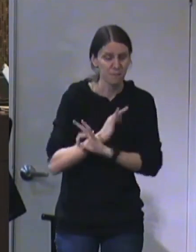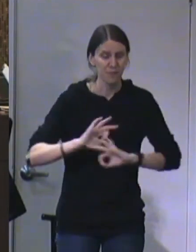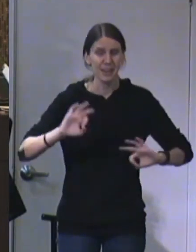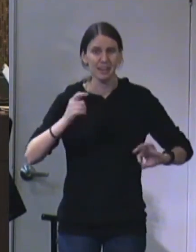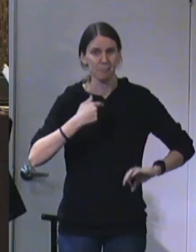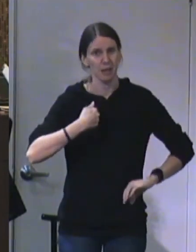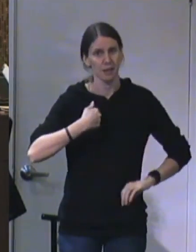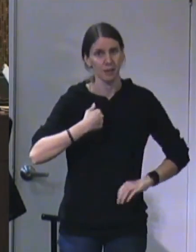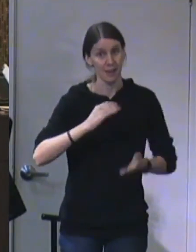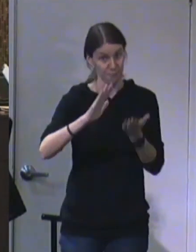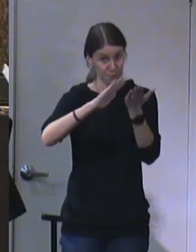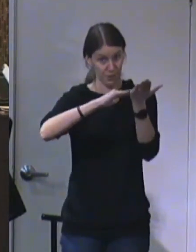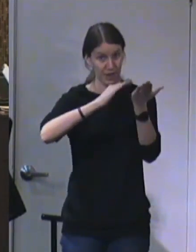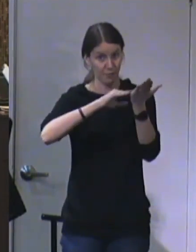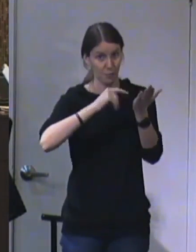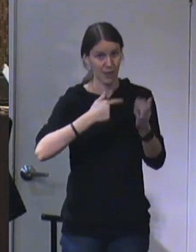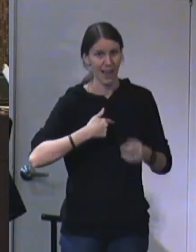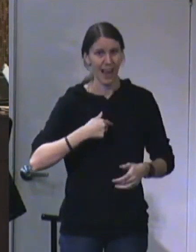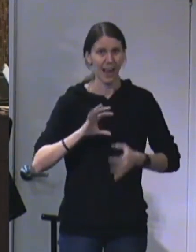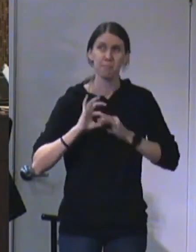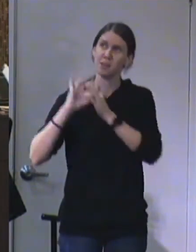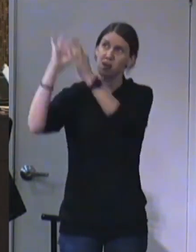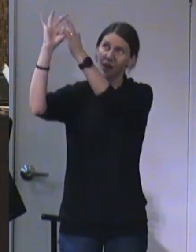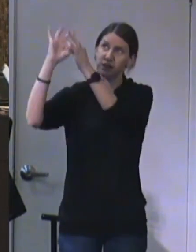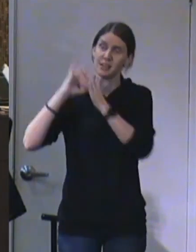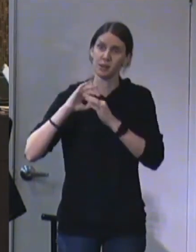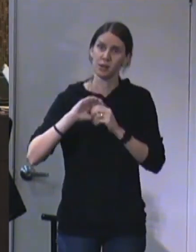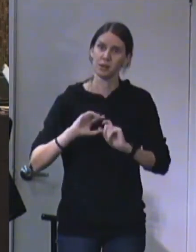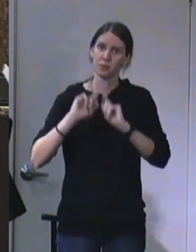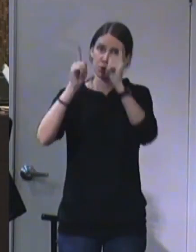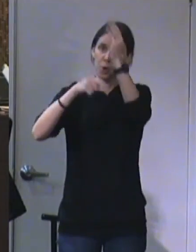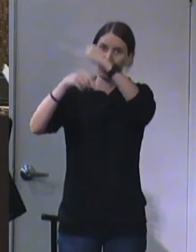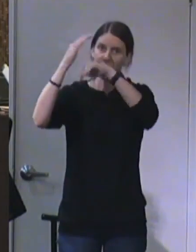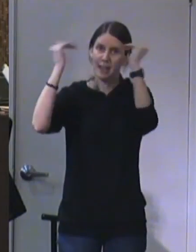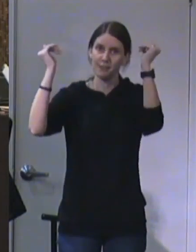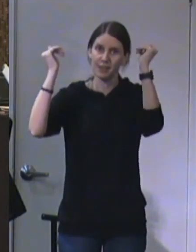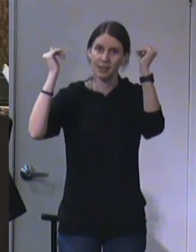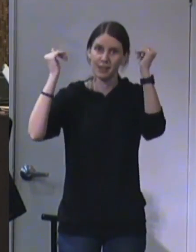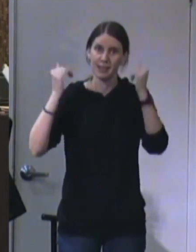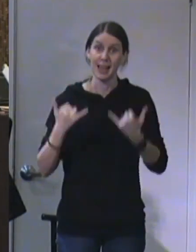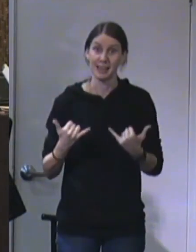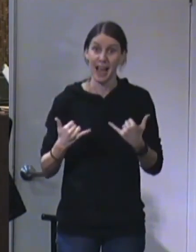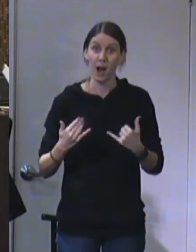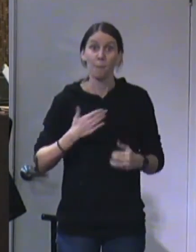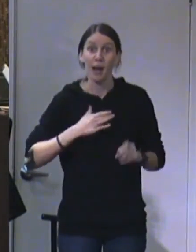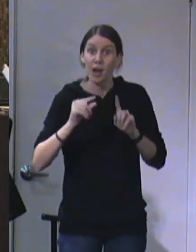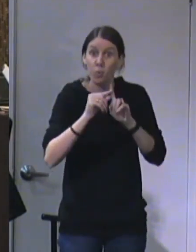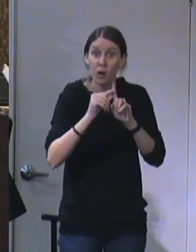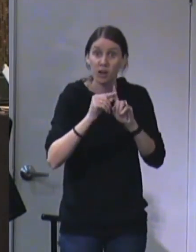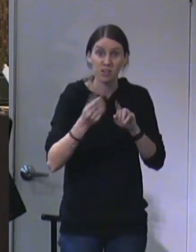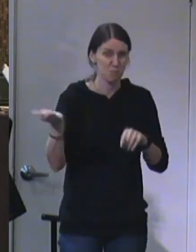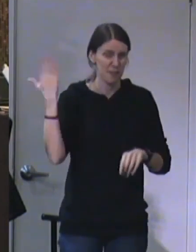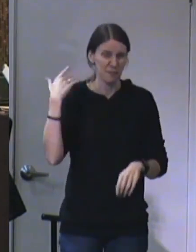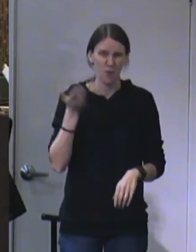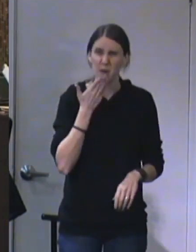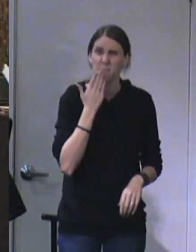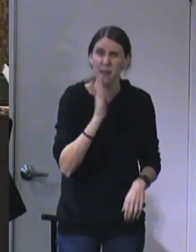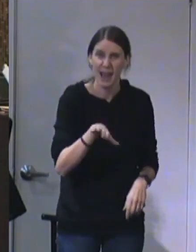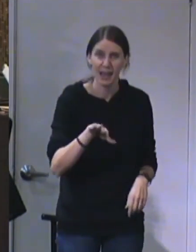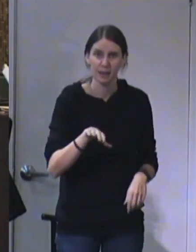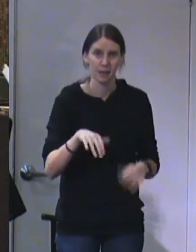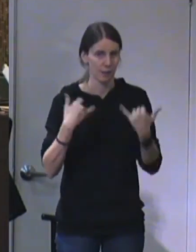me from that, He's forgiven me for it, I am a child of His, I'm going to heaven, and now these lips which were unclean